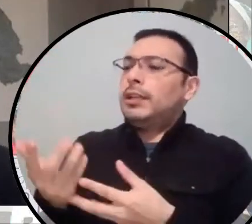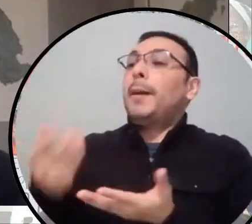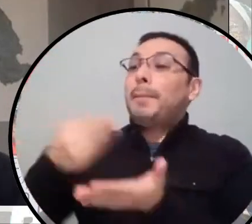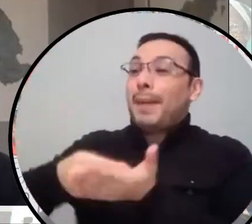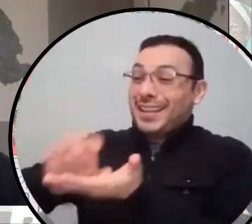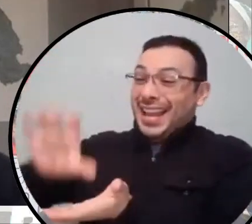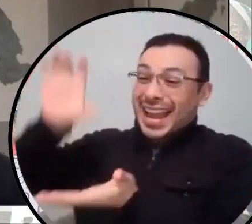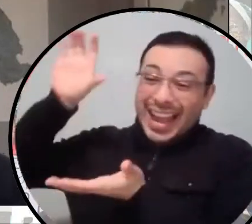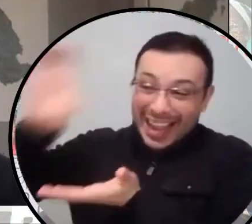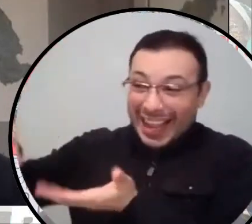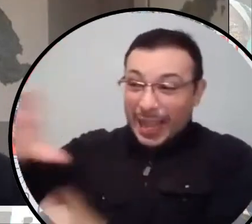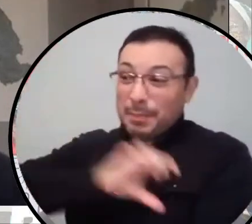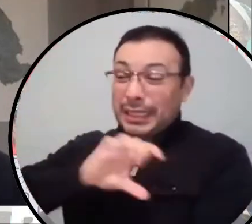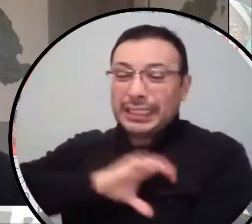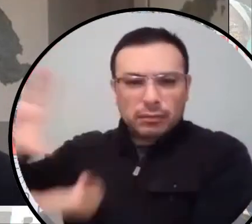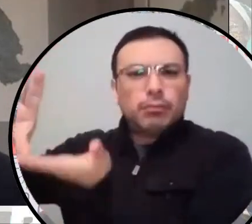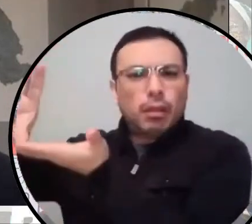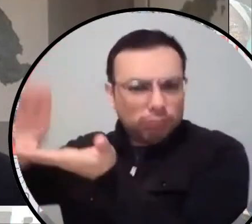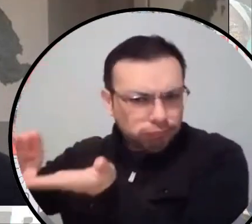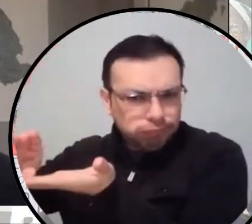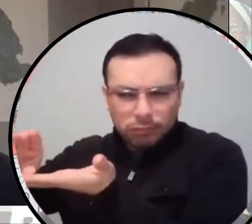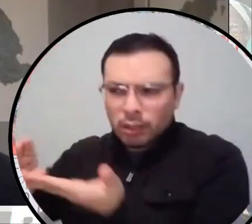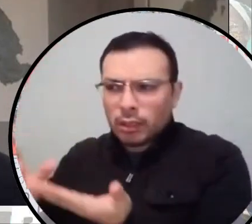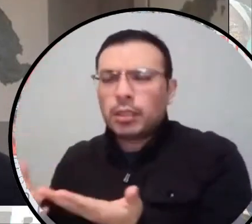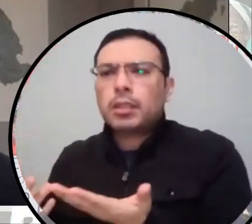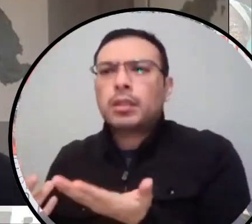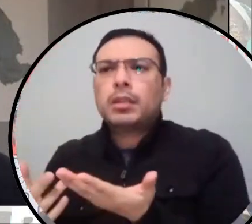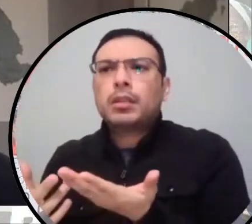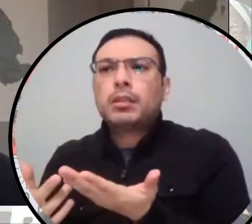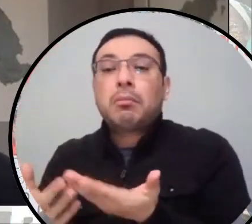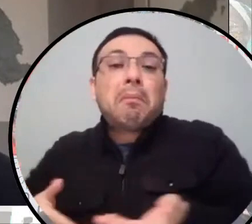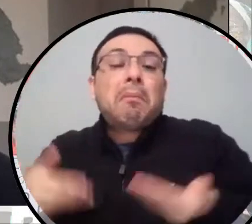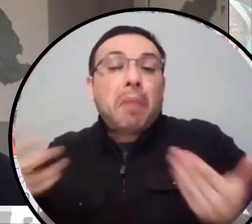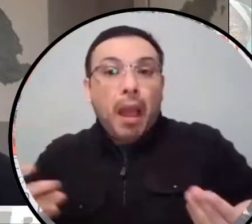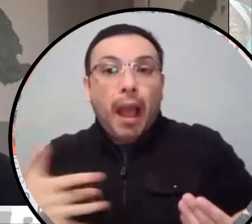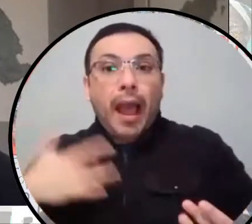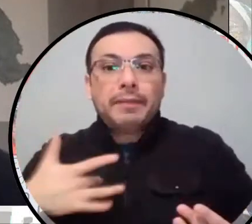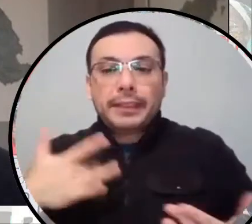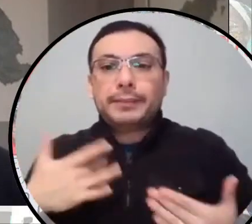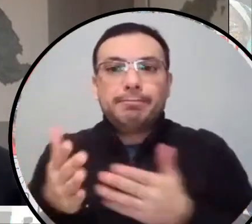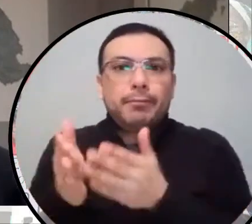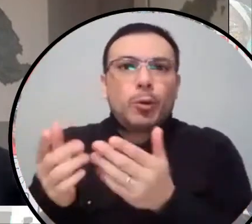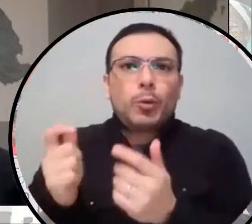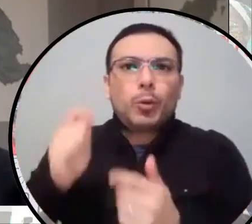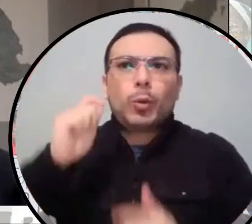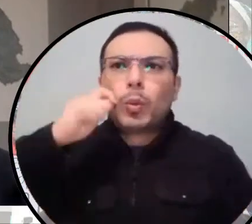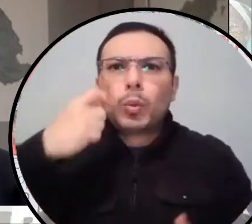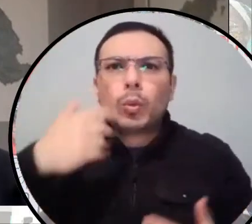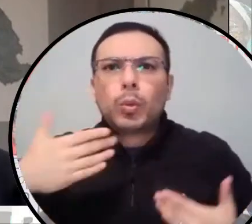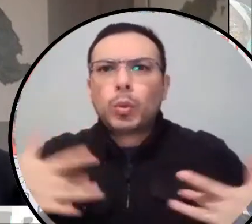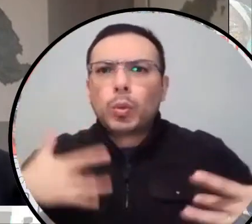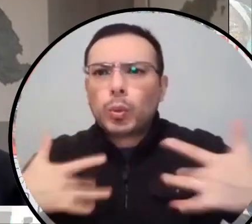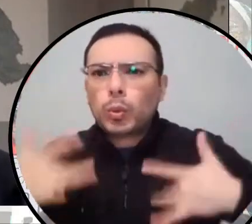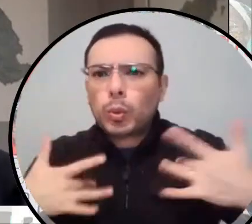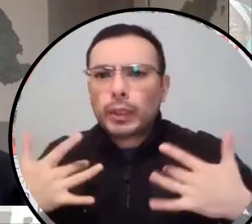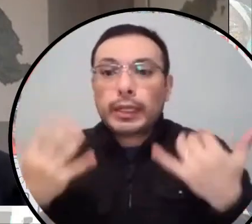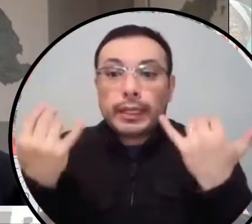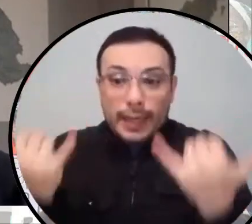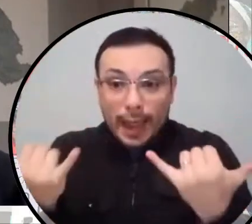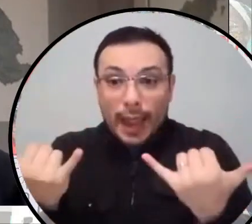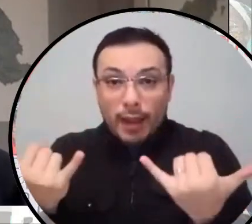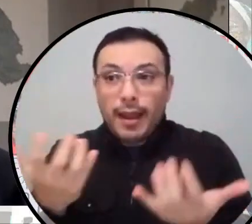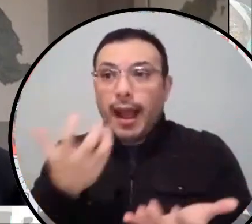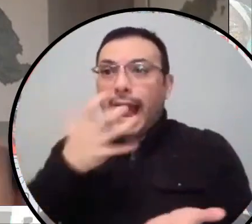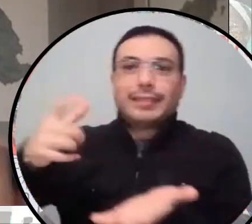debates about what it all means, but I think it's very exciting that we are actually living in that moment where it is, like, a hot topic. It can be